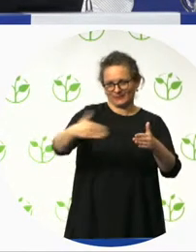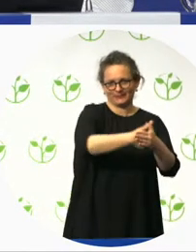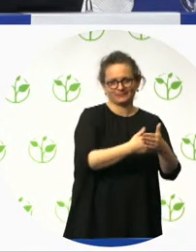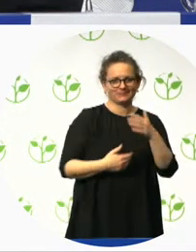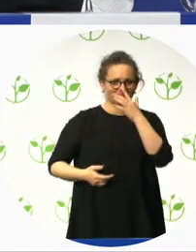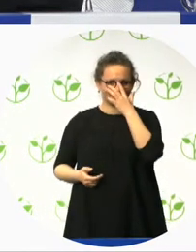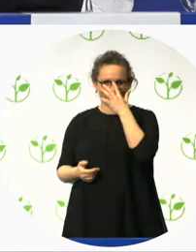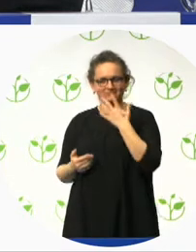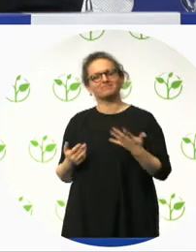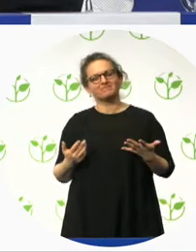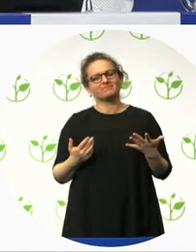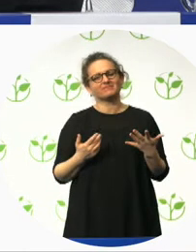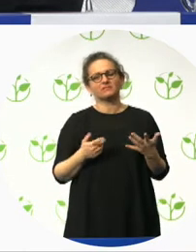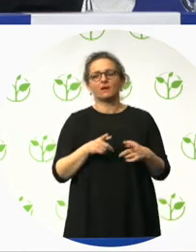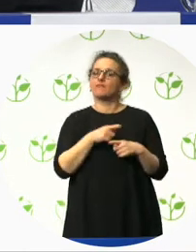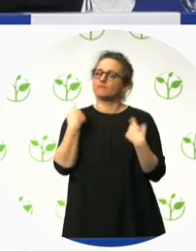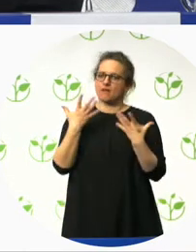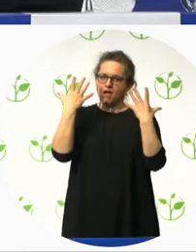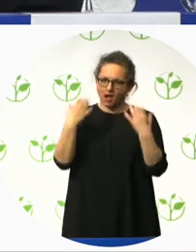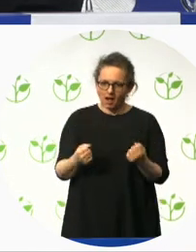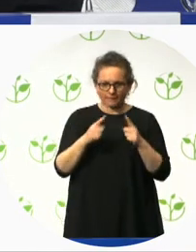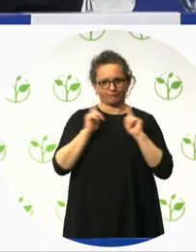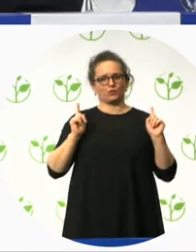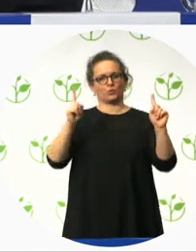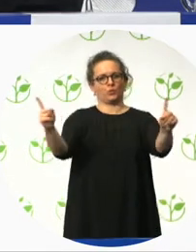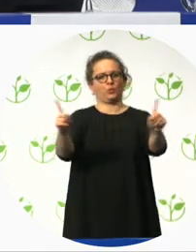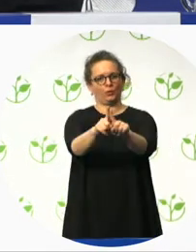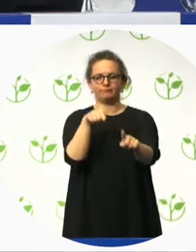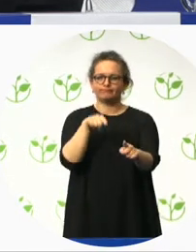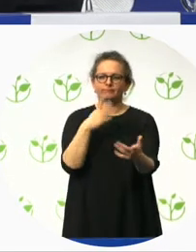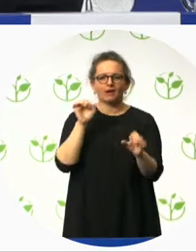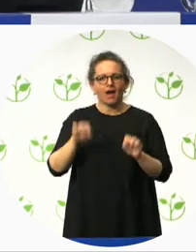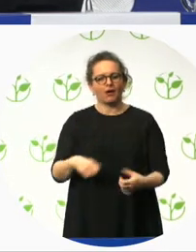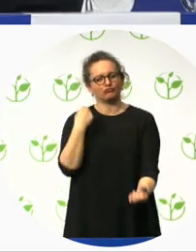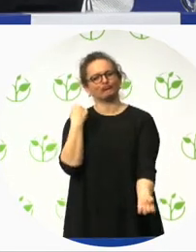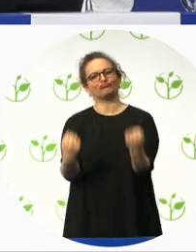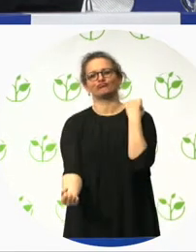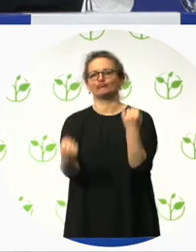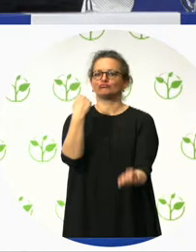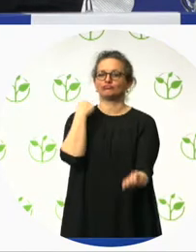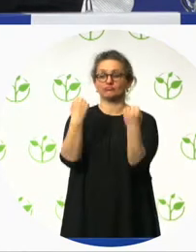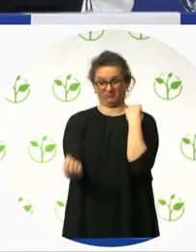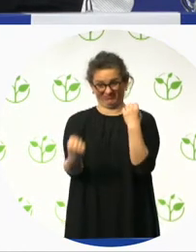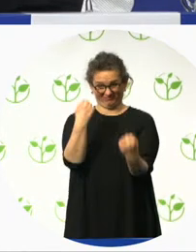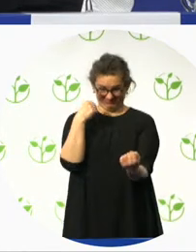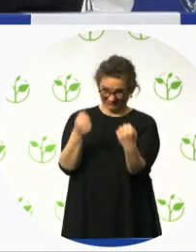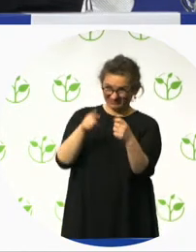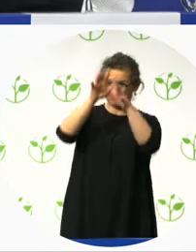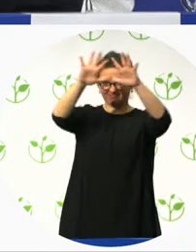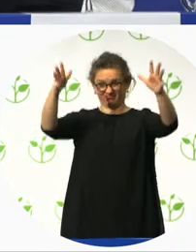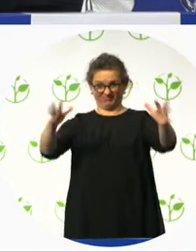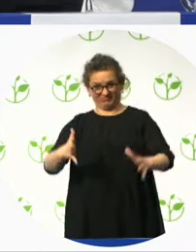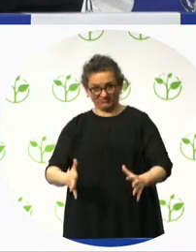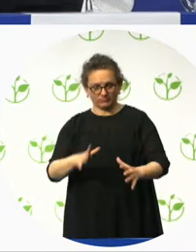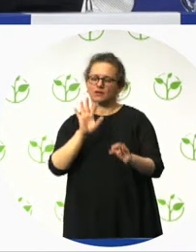accessible equipment and not have it set off someplace by itself. So this is the same machine that I